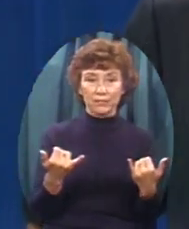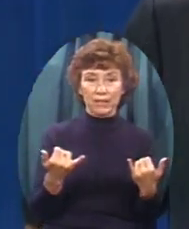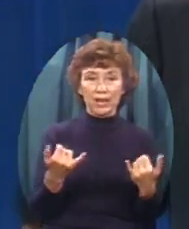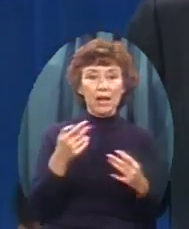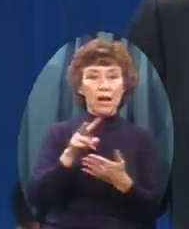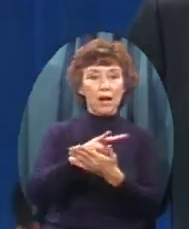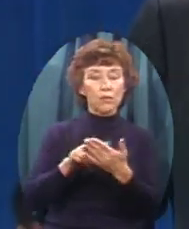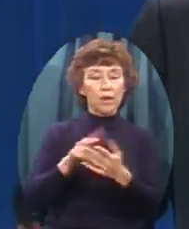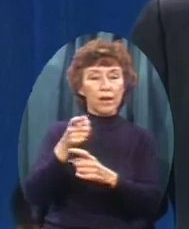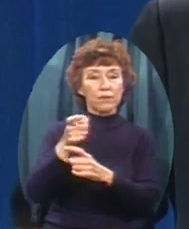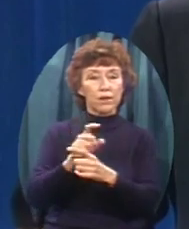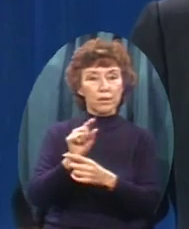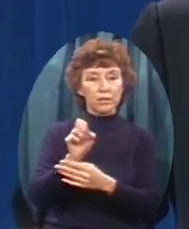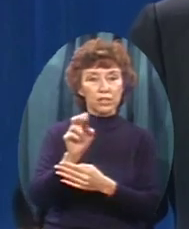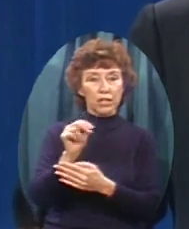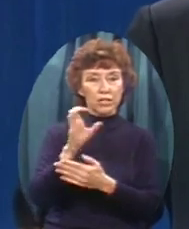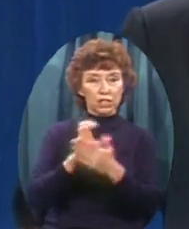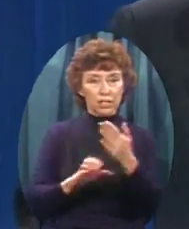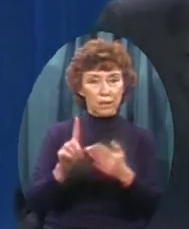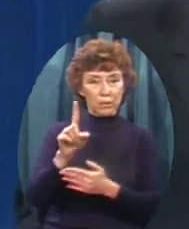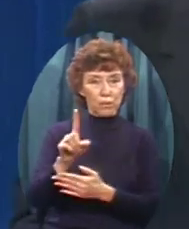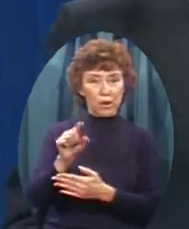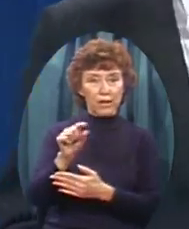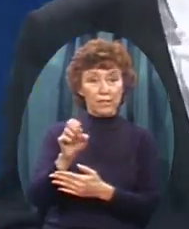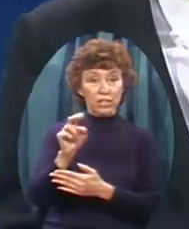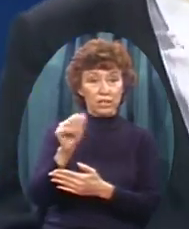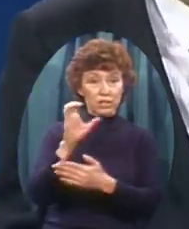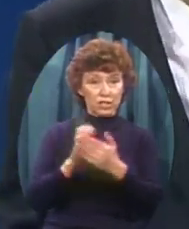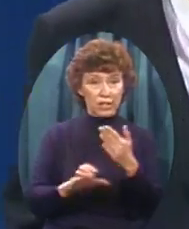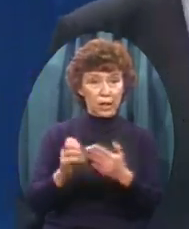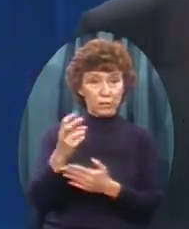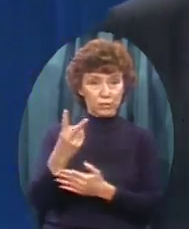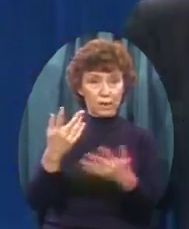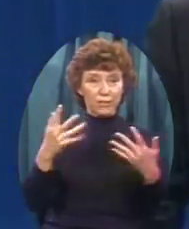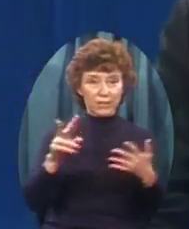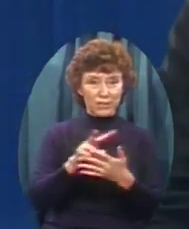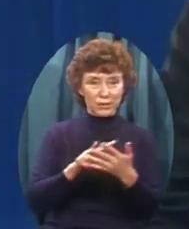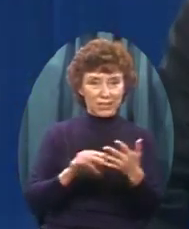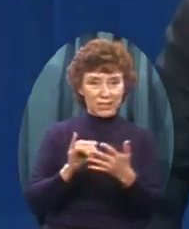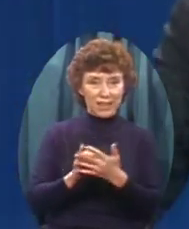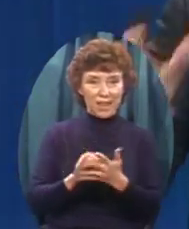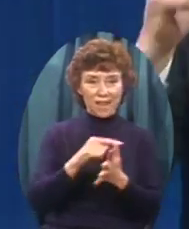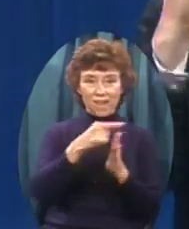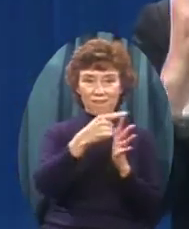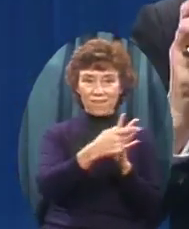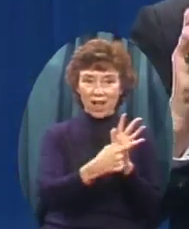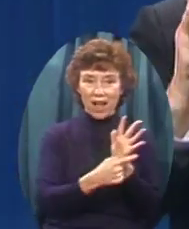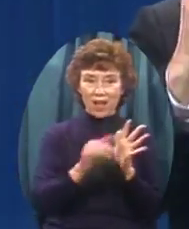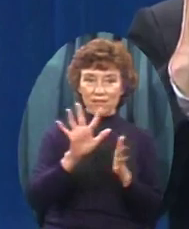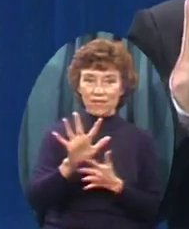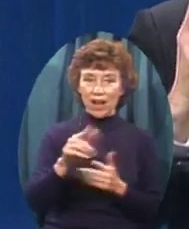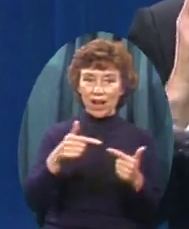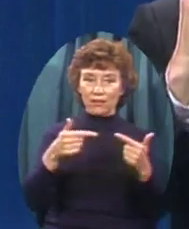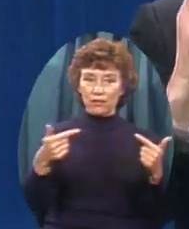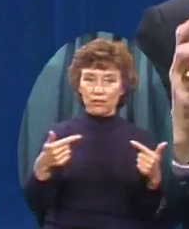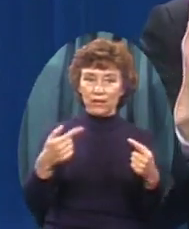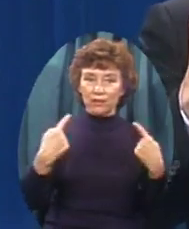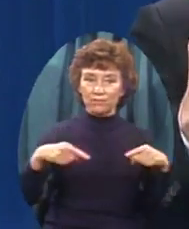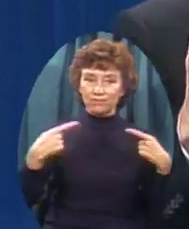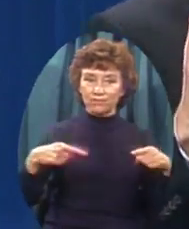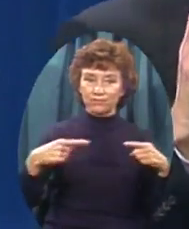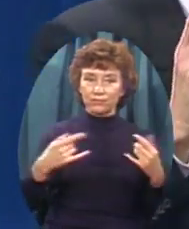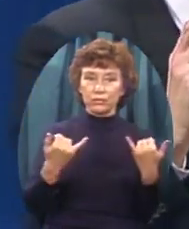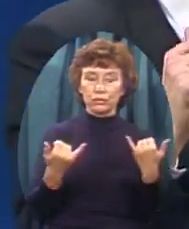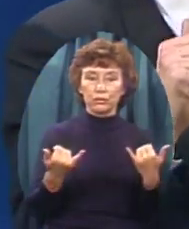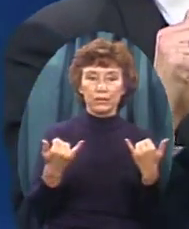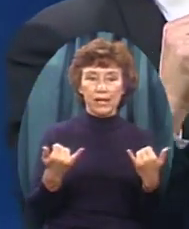1 And Genesis chapter 12 There are five Great controversies Raging in our society